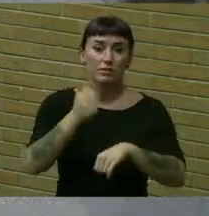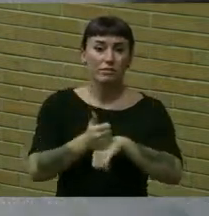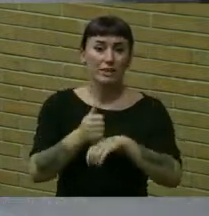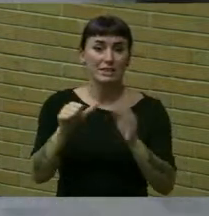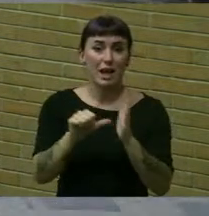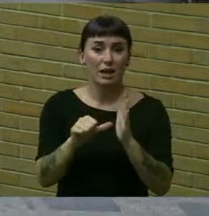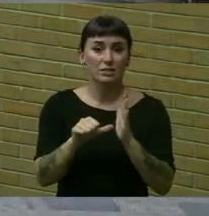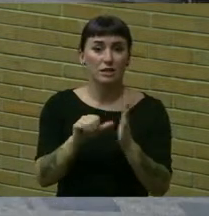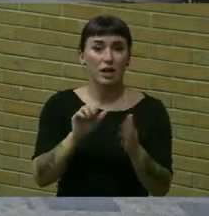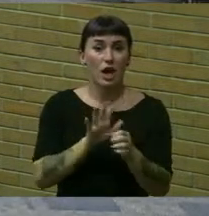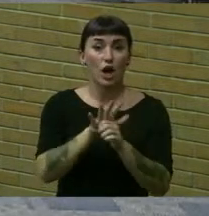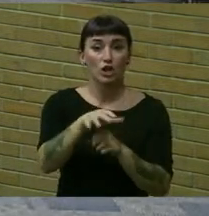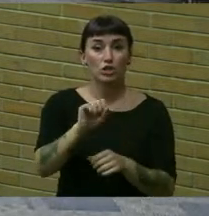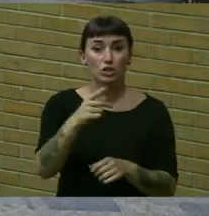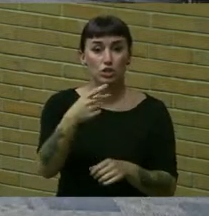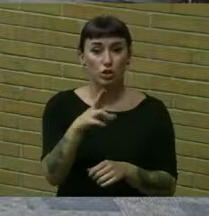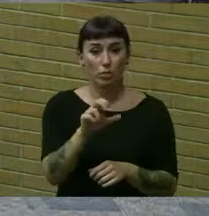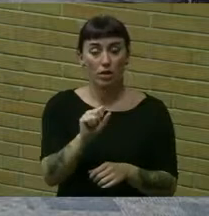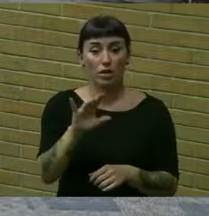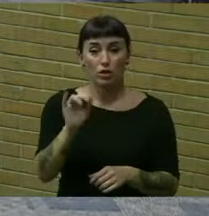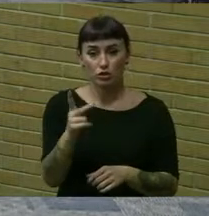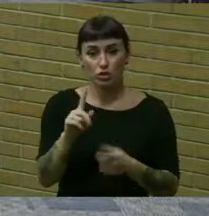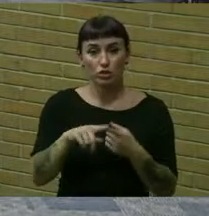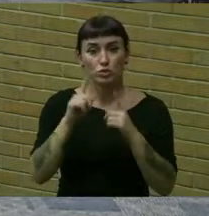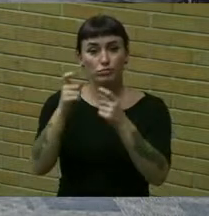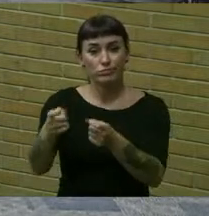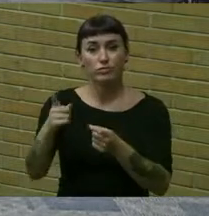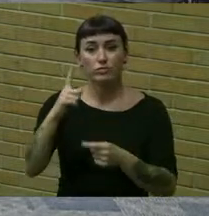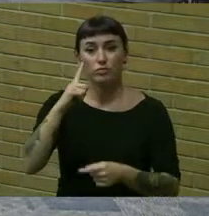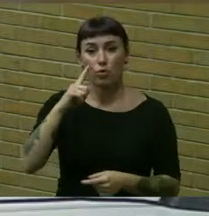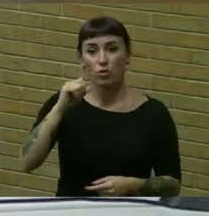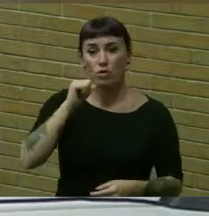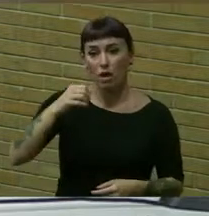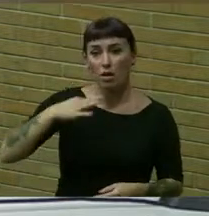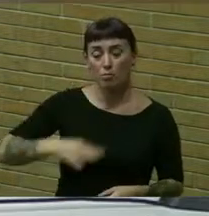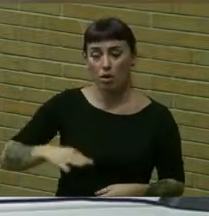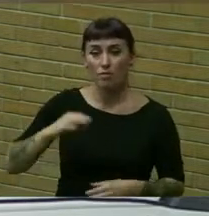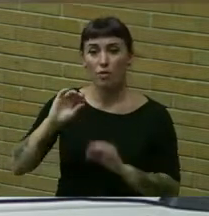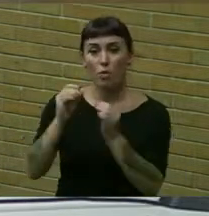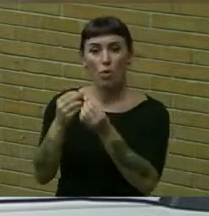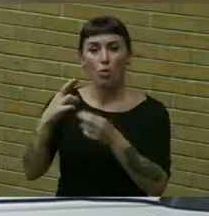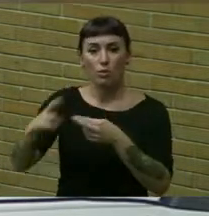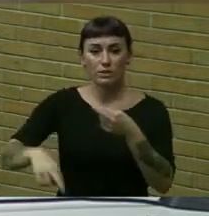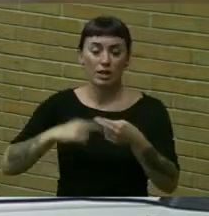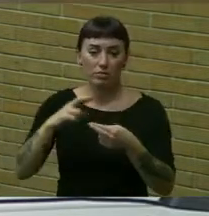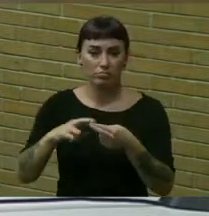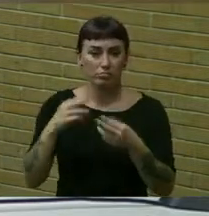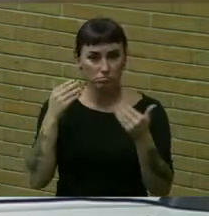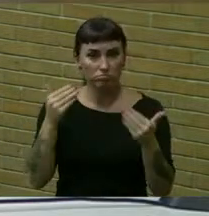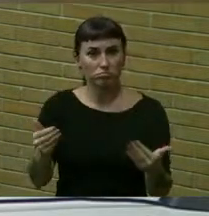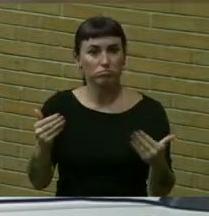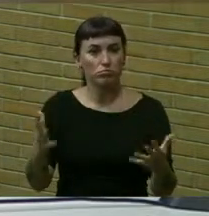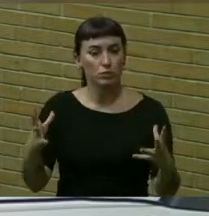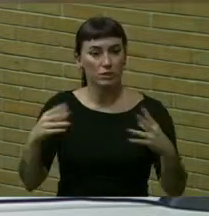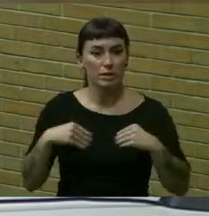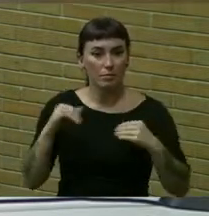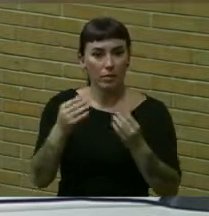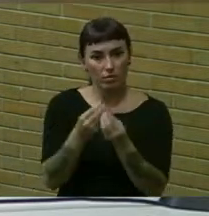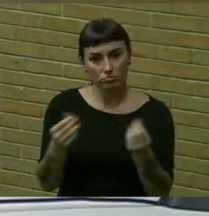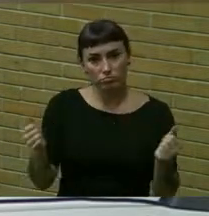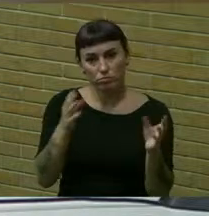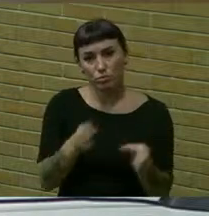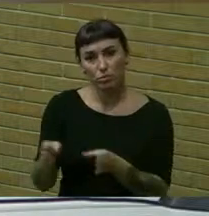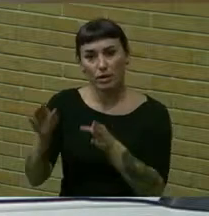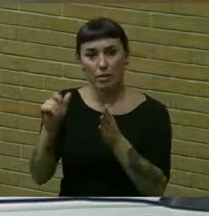as surplus or junk for donation to a non-profit organization or recycling i move that we adopt the resolution as